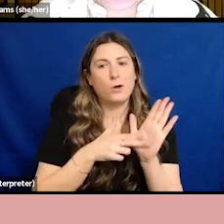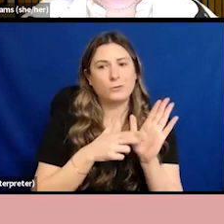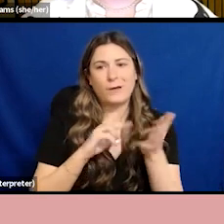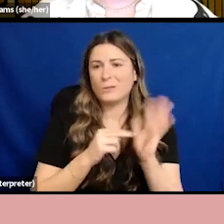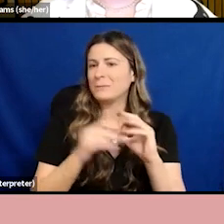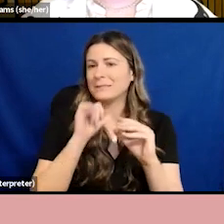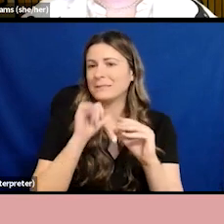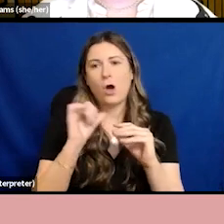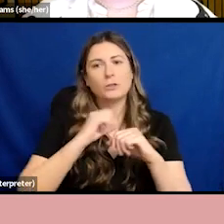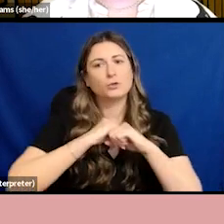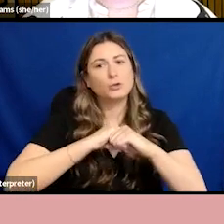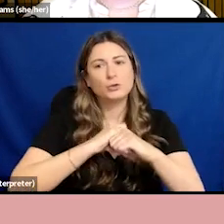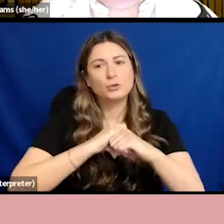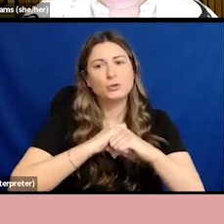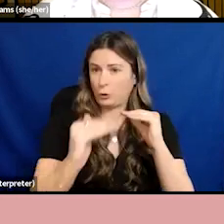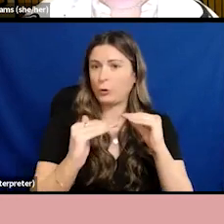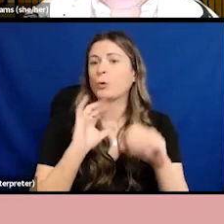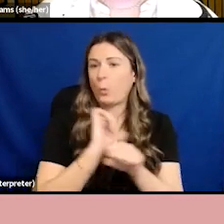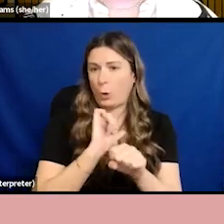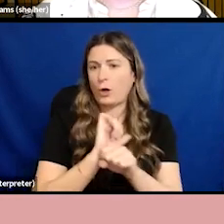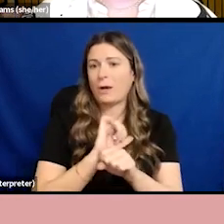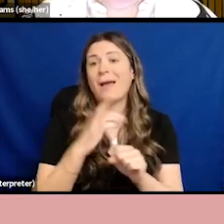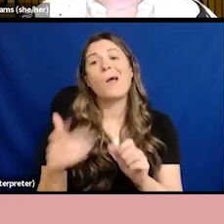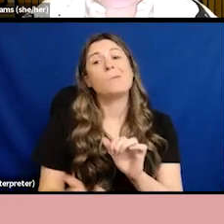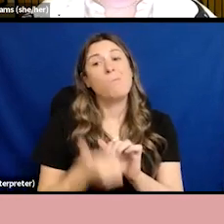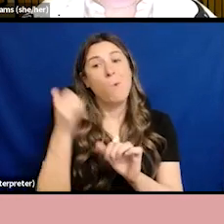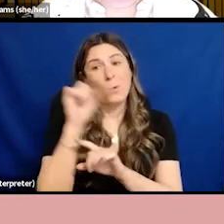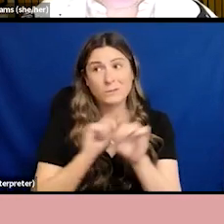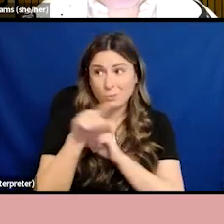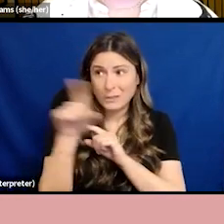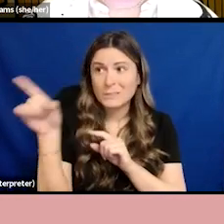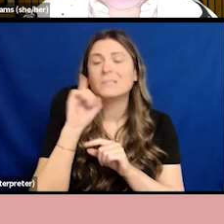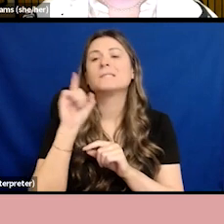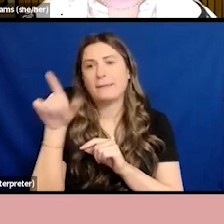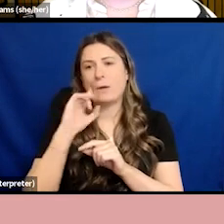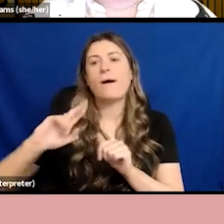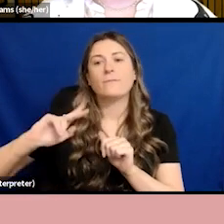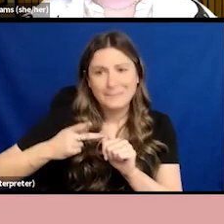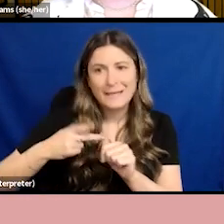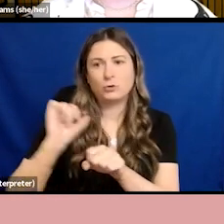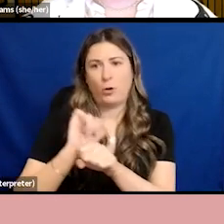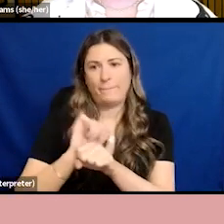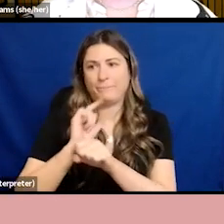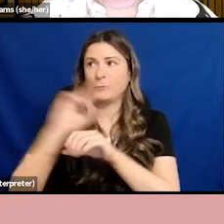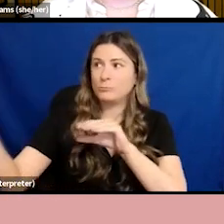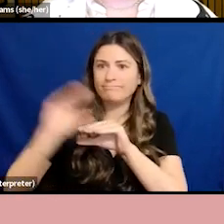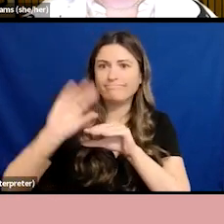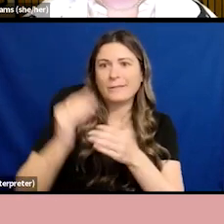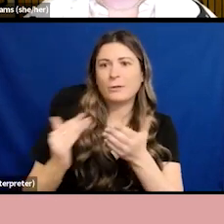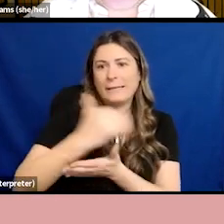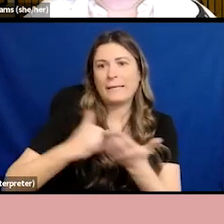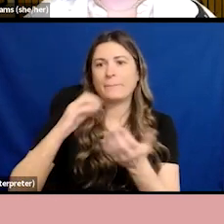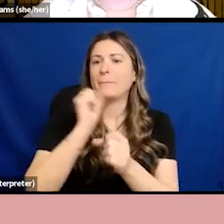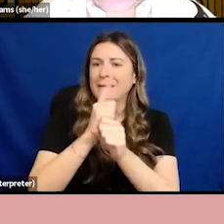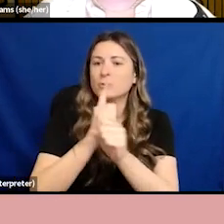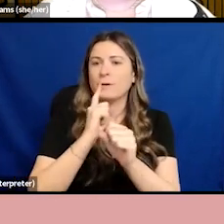much more likely to need to have a second job in order to supplement their income to make it to a liveable standard of income for